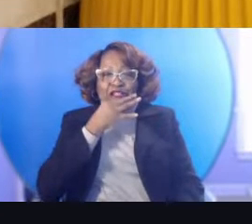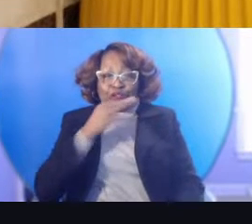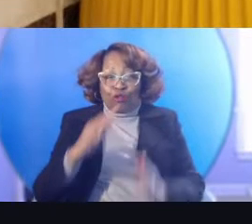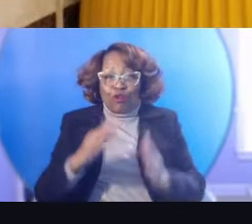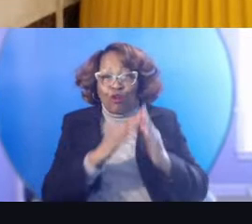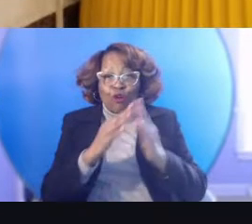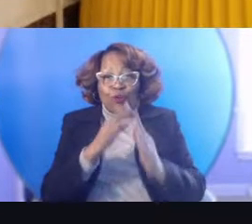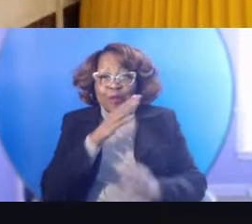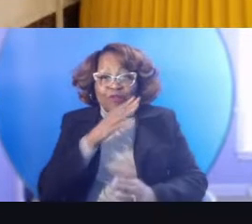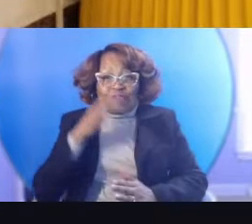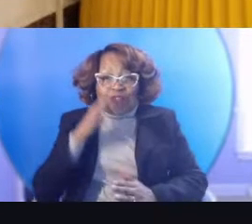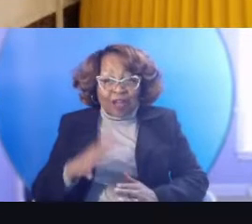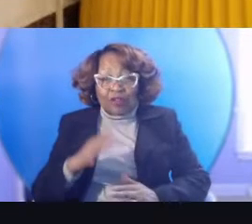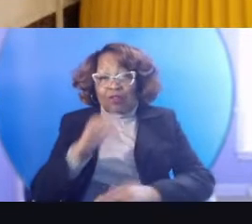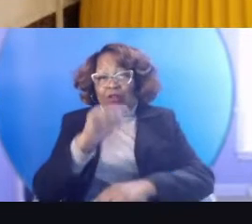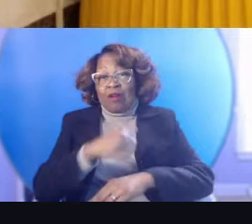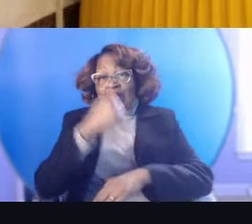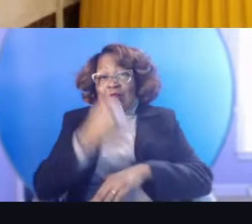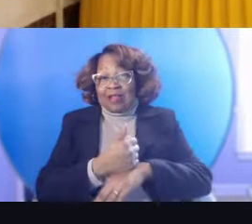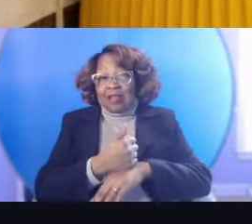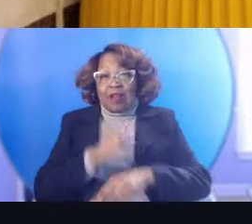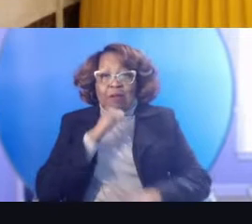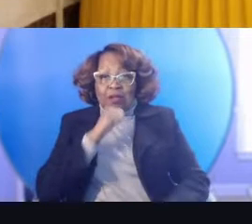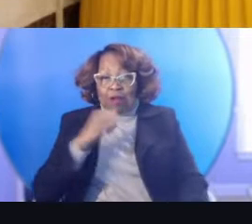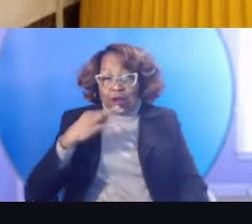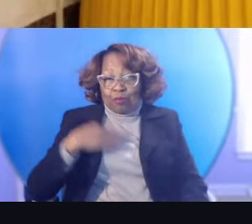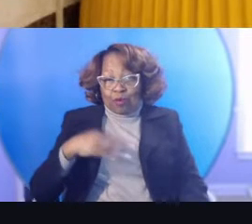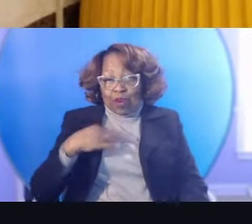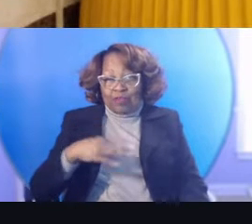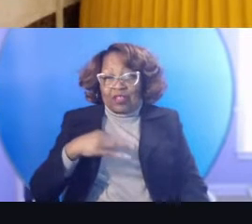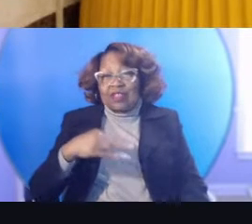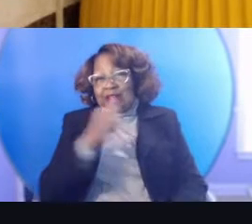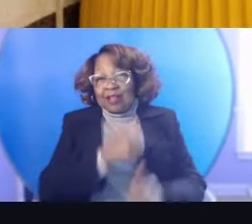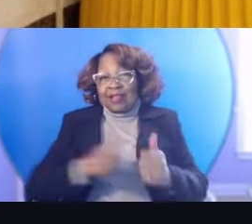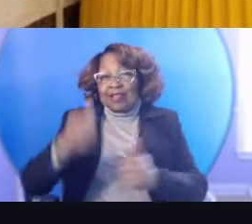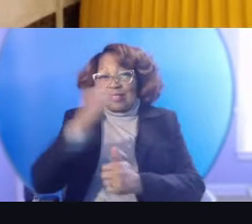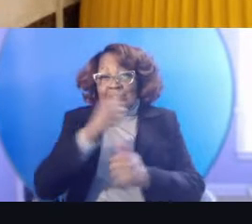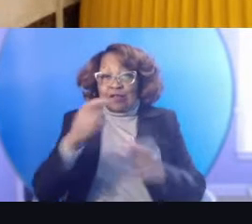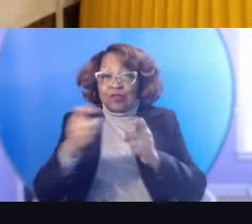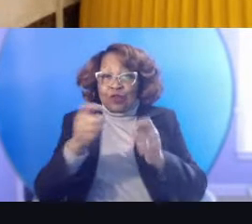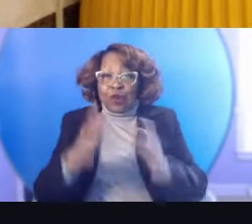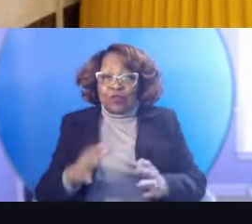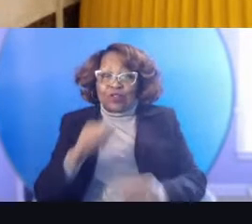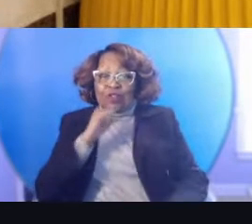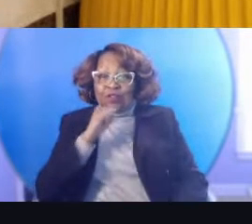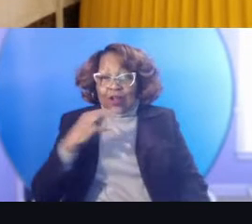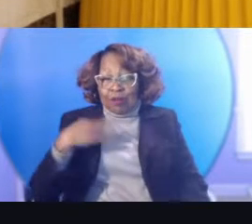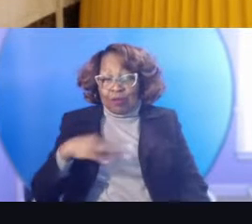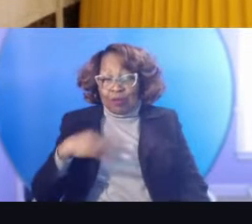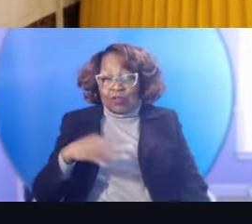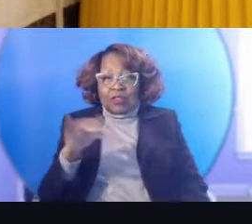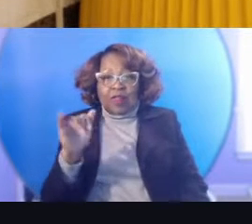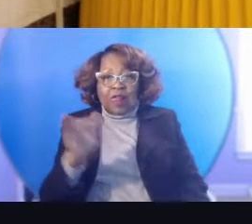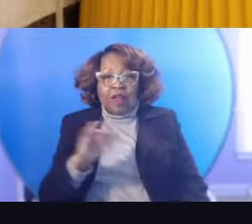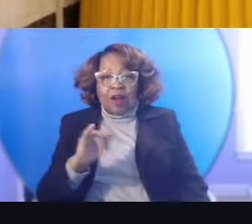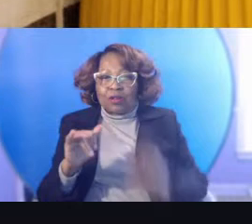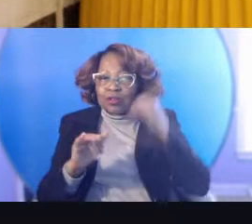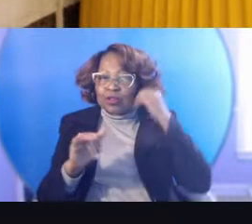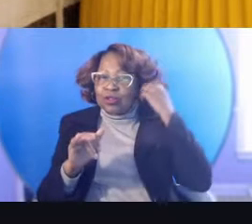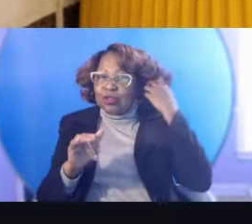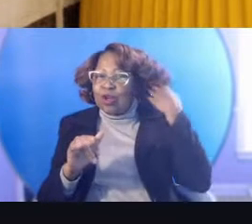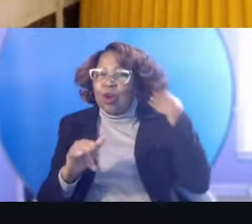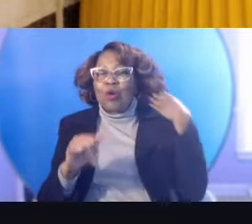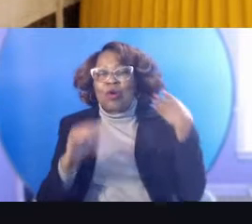a founder of a nonprofit, and the executive director of the nonprofit. I'm also the secretary, the